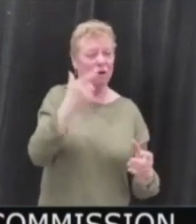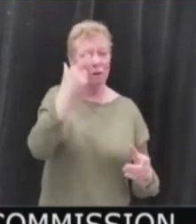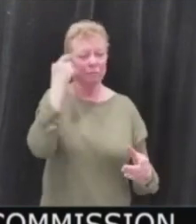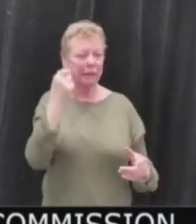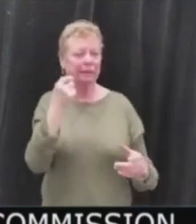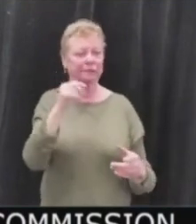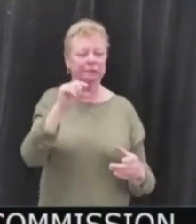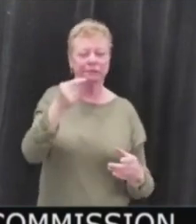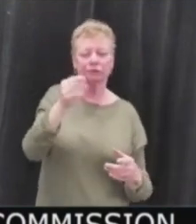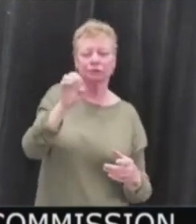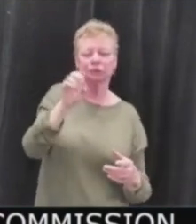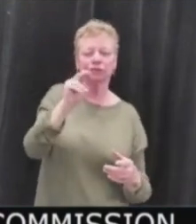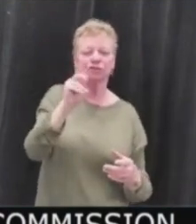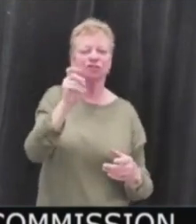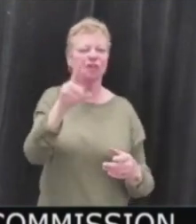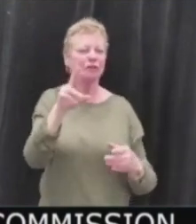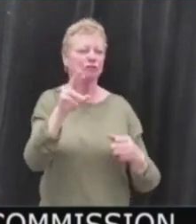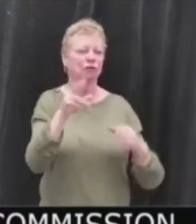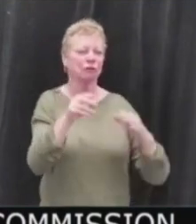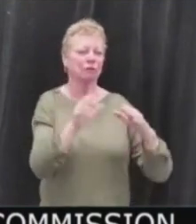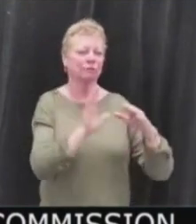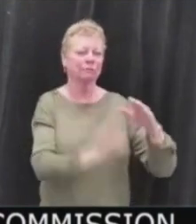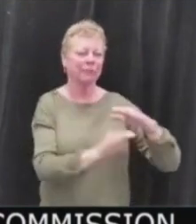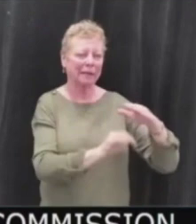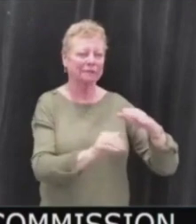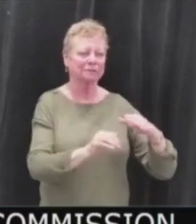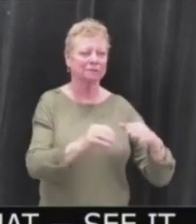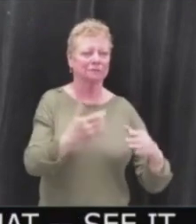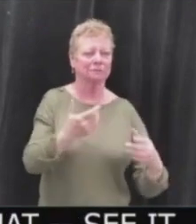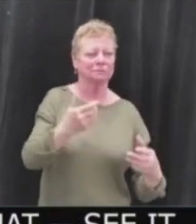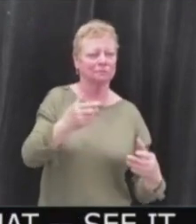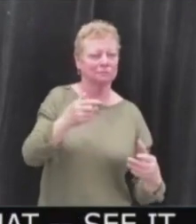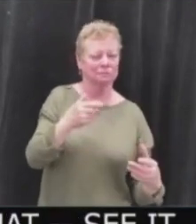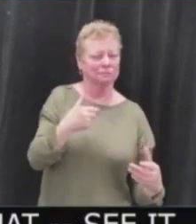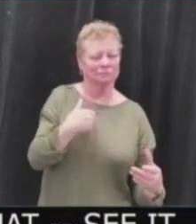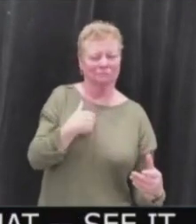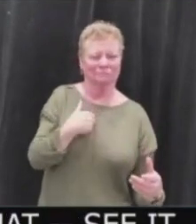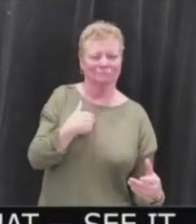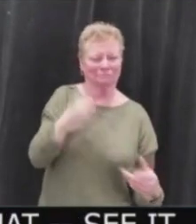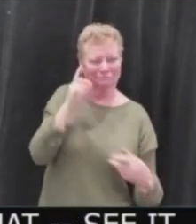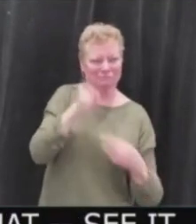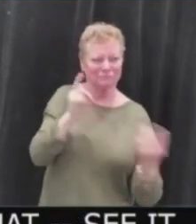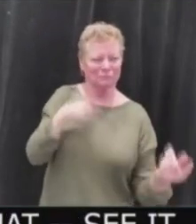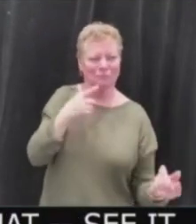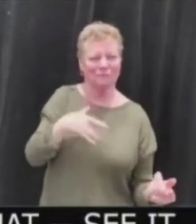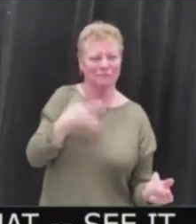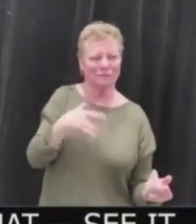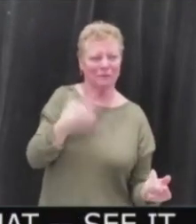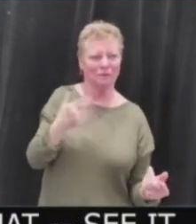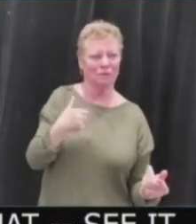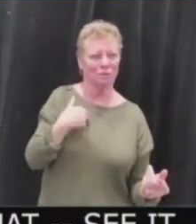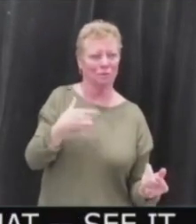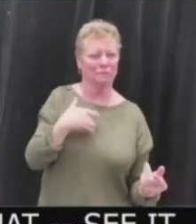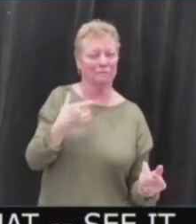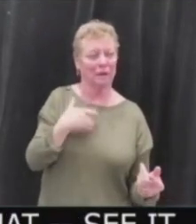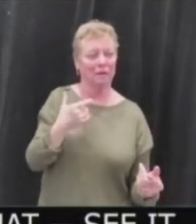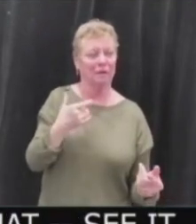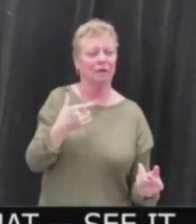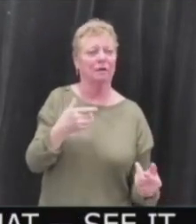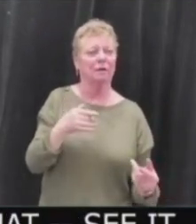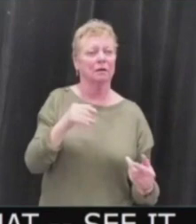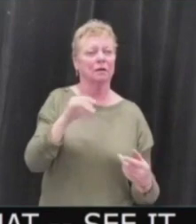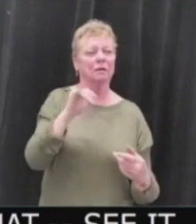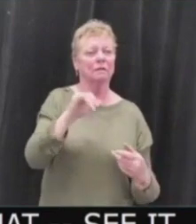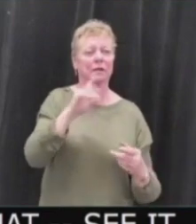and a reason for more gun control. We don't feel that way. We feel that at its core, this is about the failure of the incident